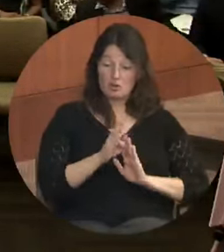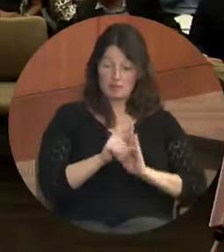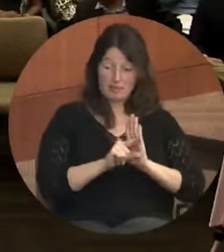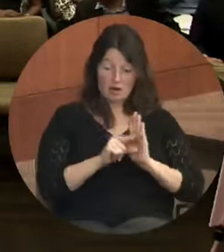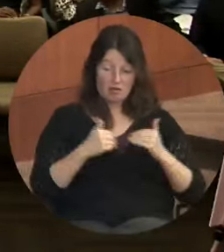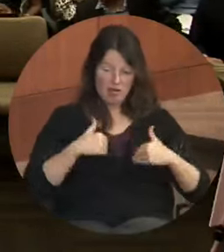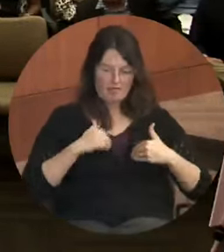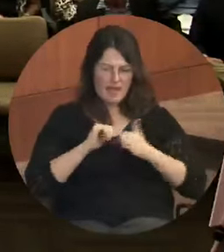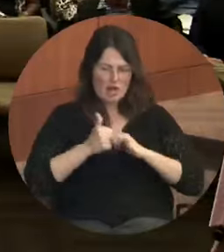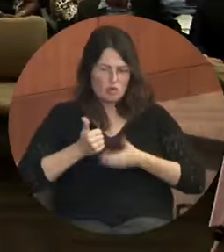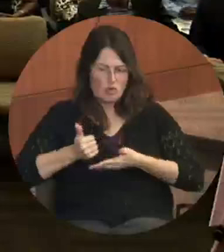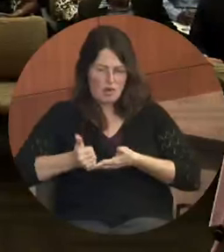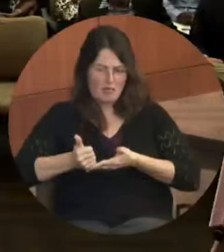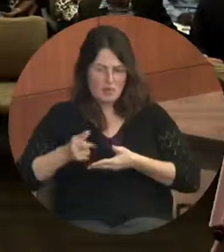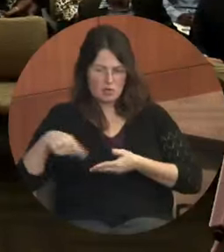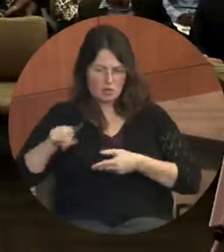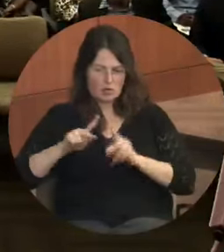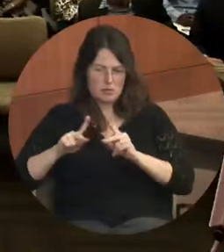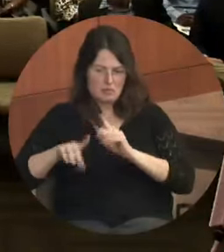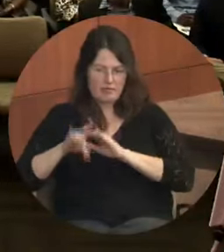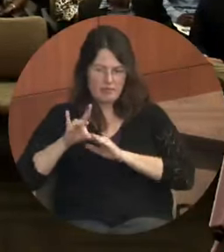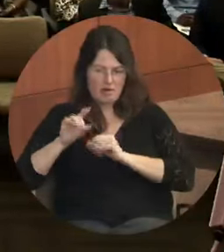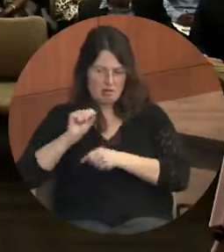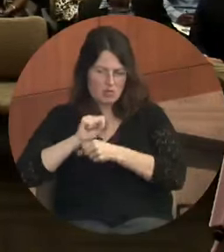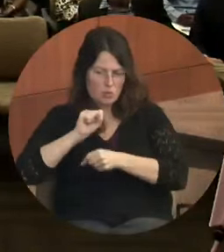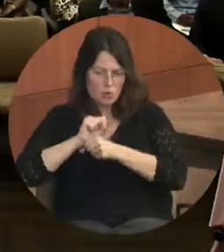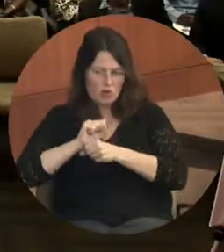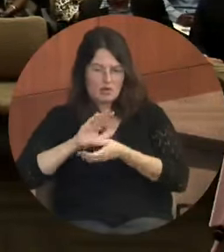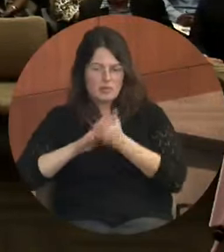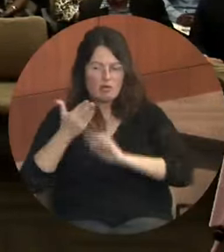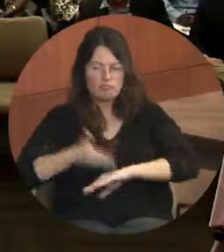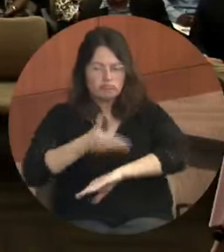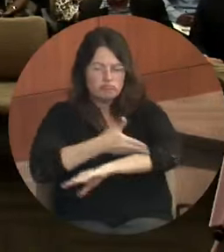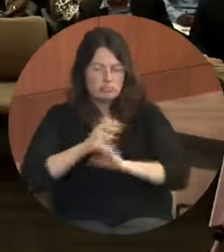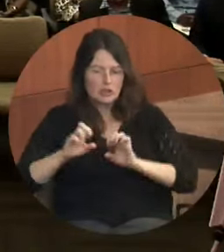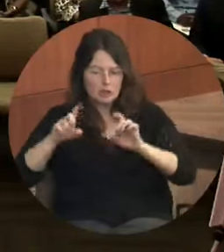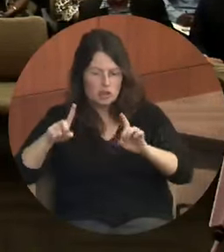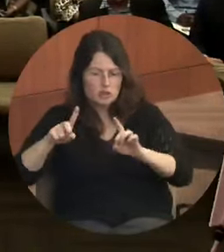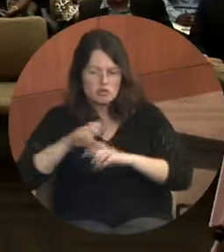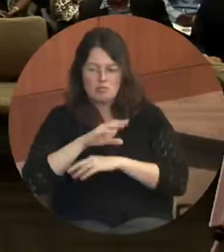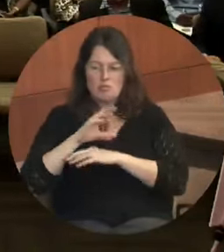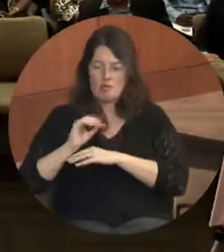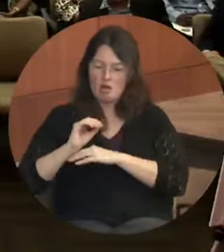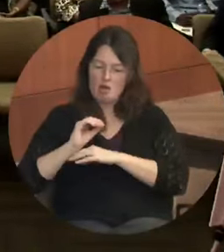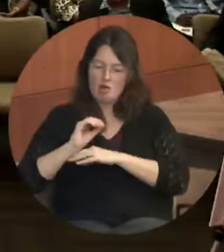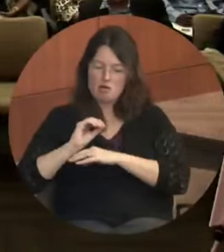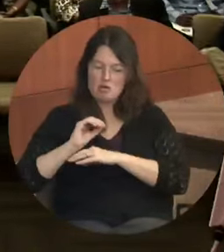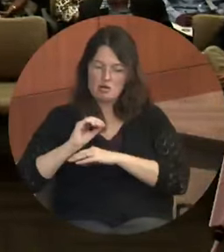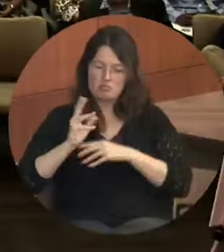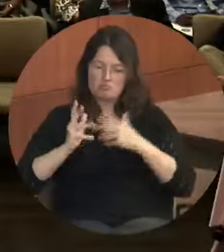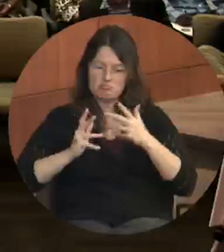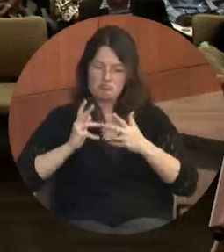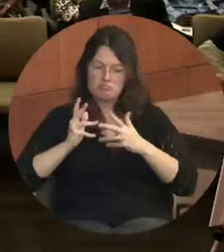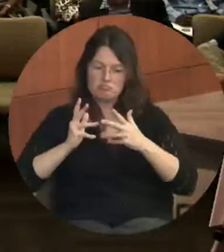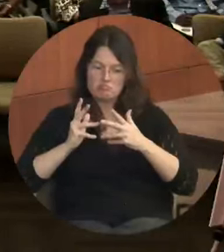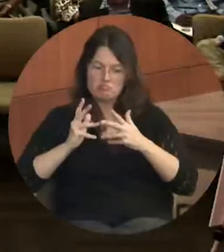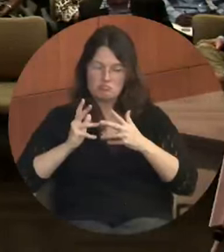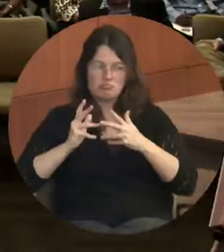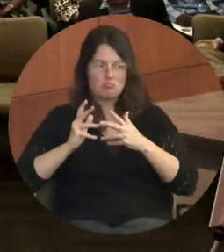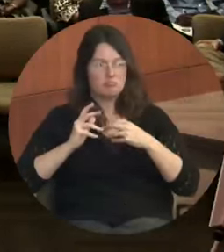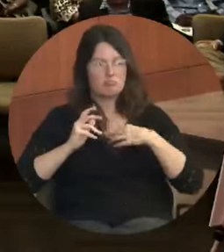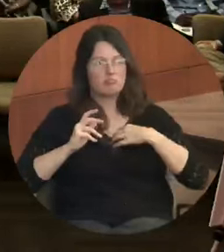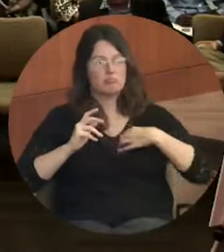with criminal backgrounds find jobs, get better education, and be able to get proper housing?